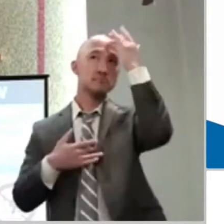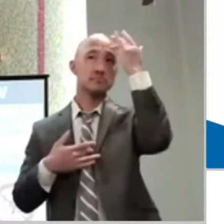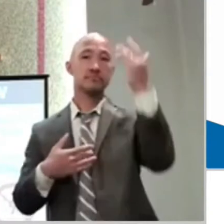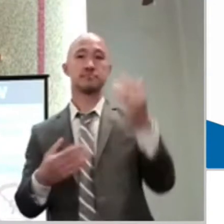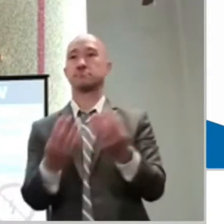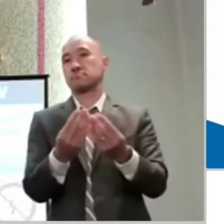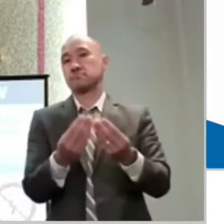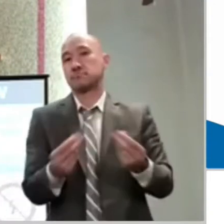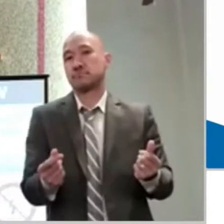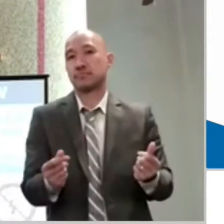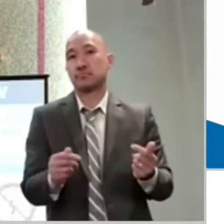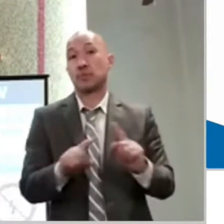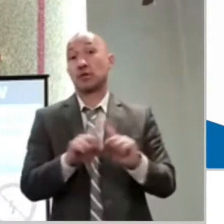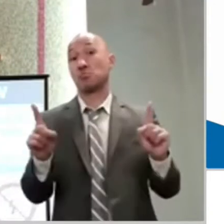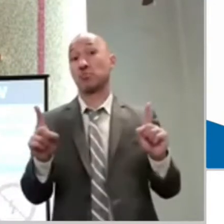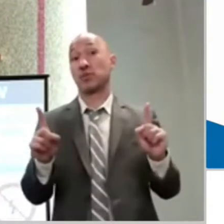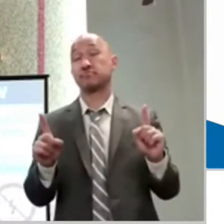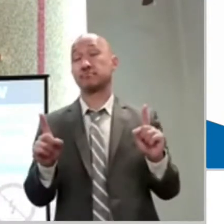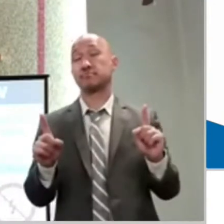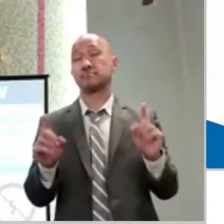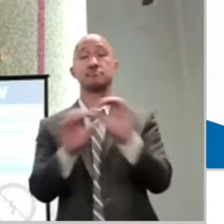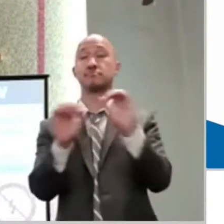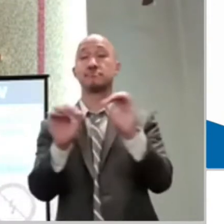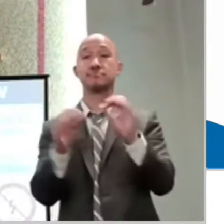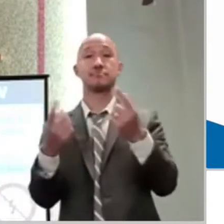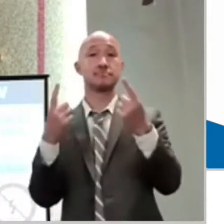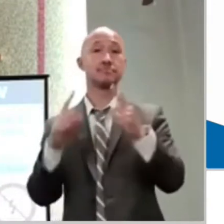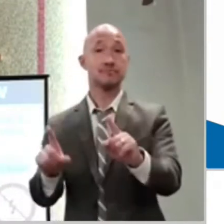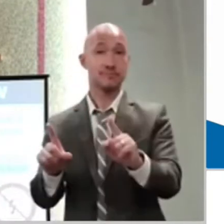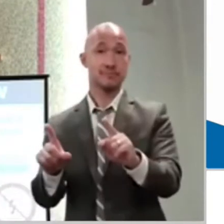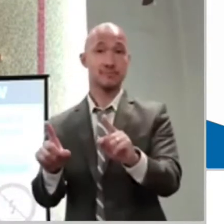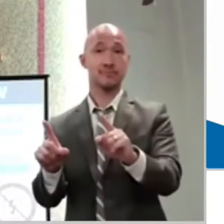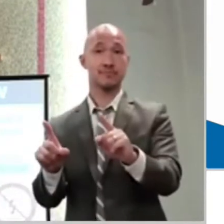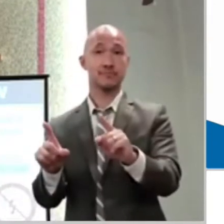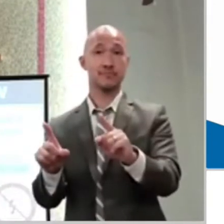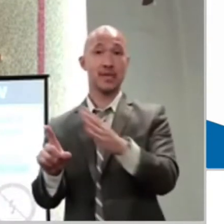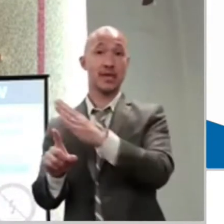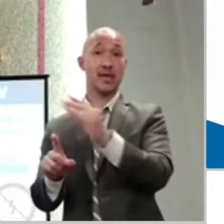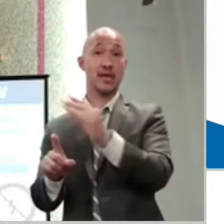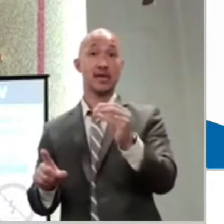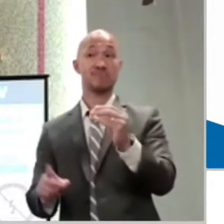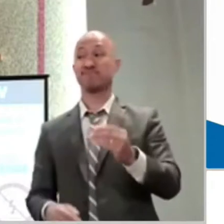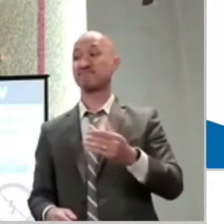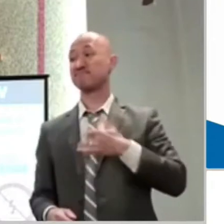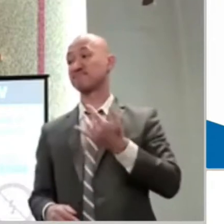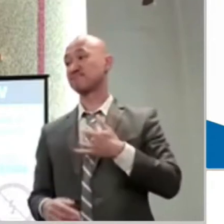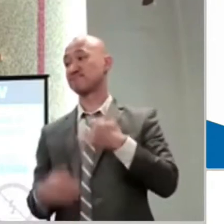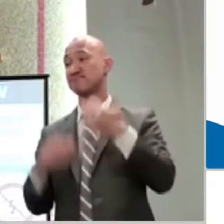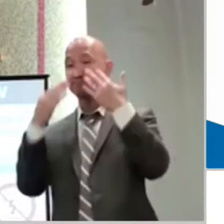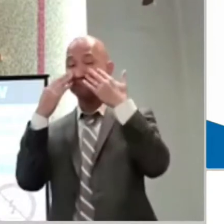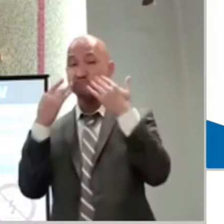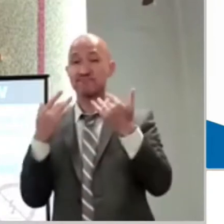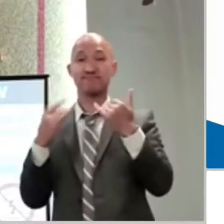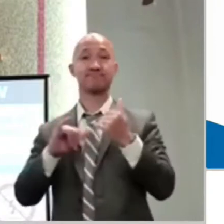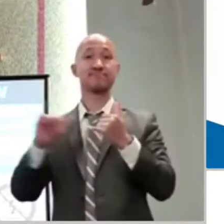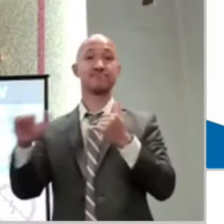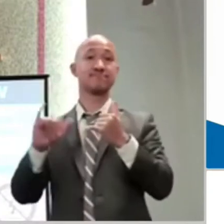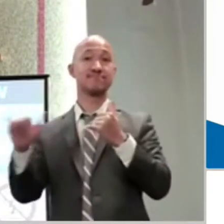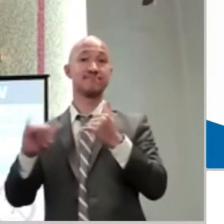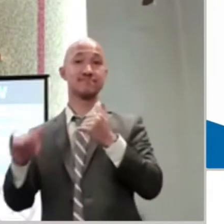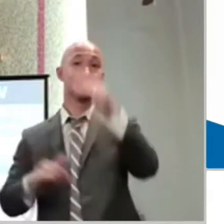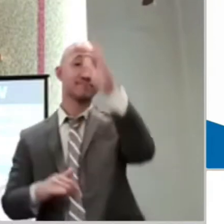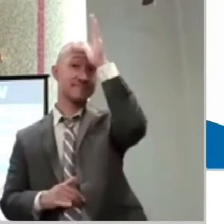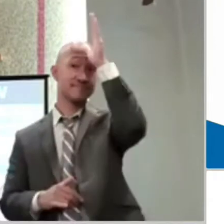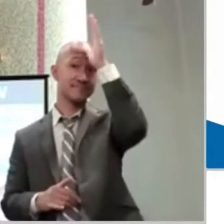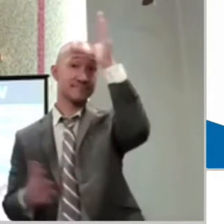you or help you in some way or another. Or a vitamin or a supplement, and you're taking it, and nothing is happening.